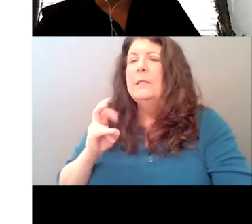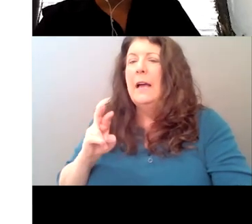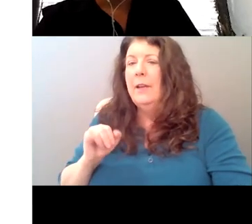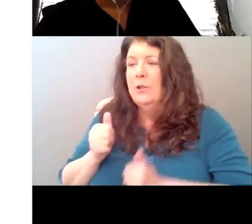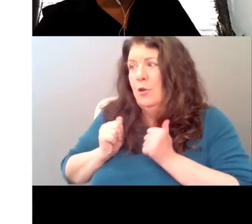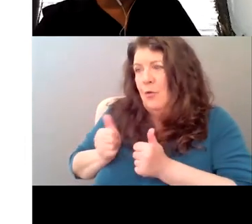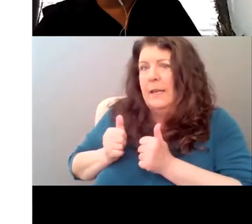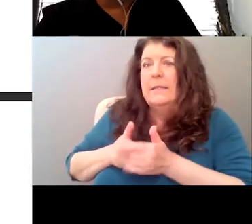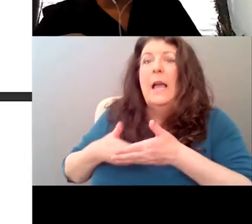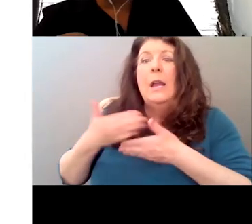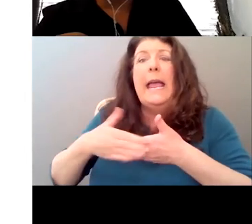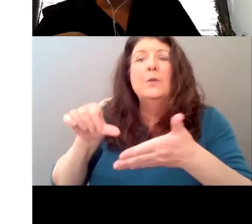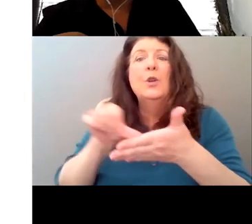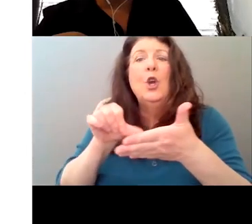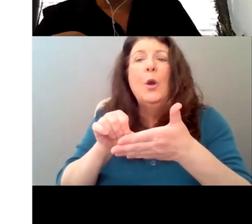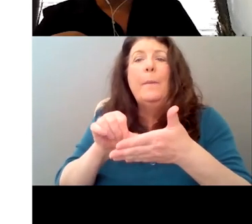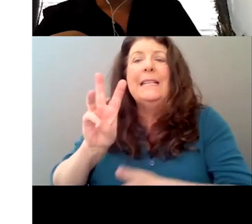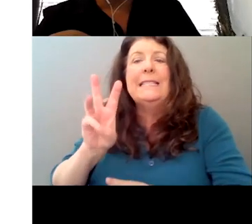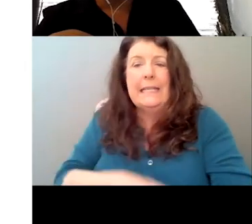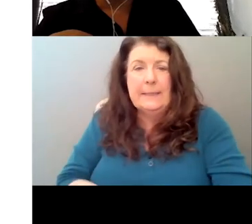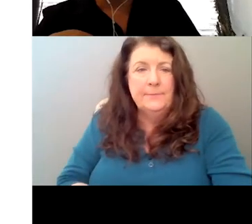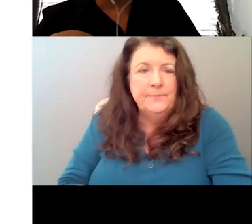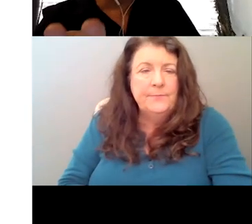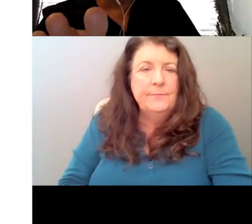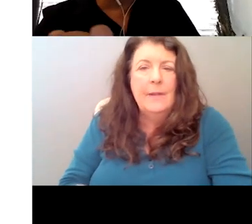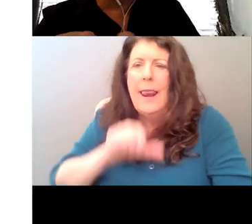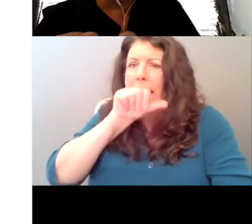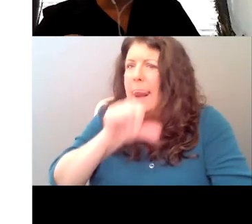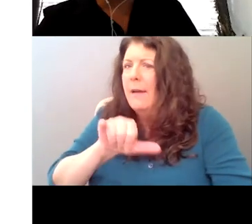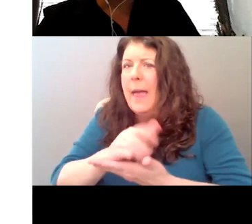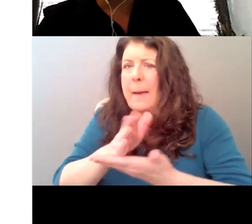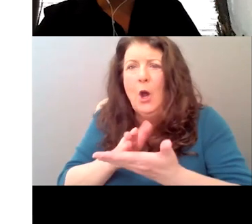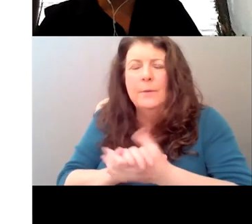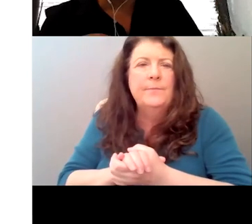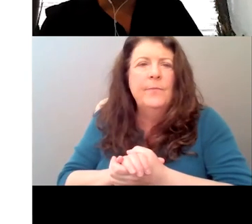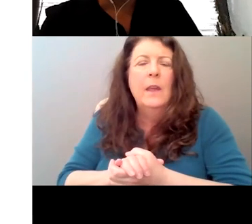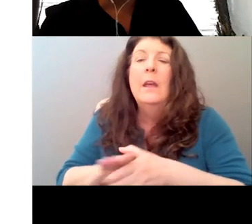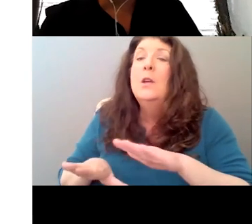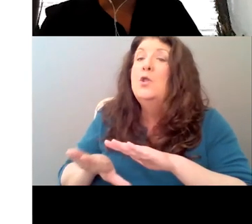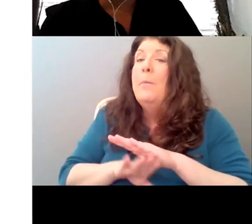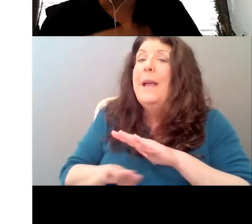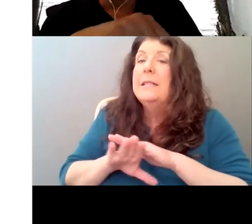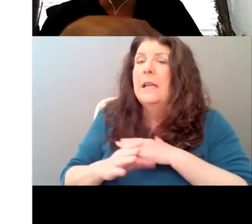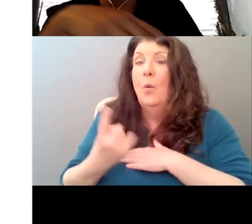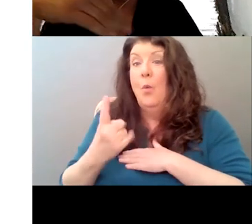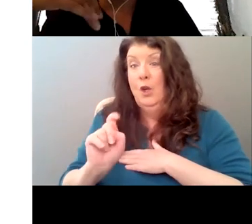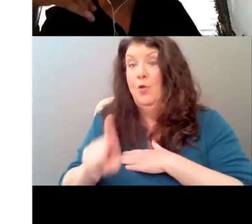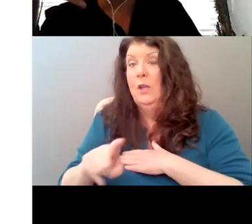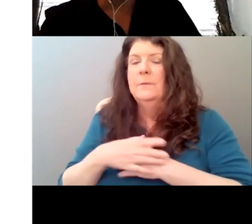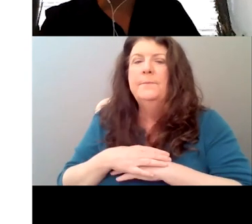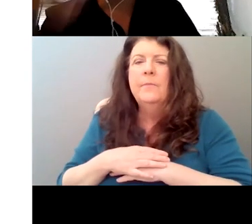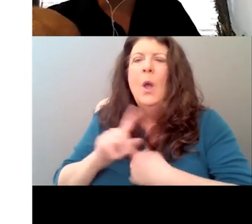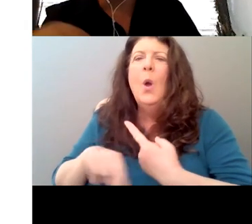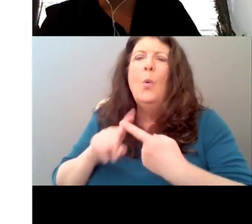and, um, so yeah, so I love this part. So basically like, uh, one question I had is that, you know,